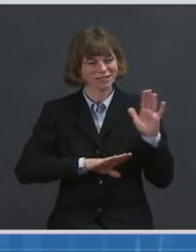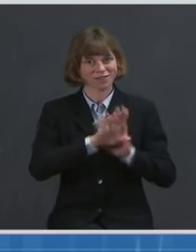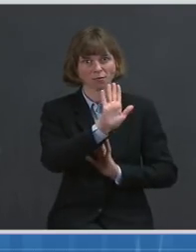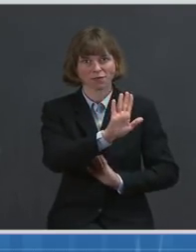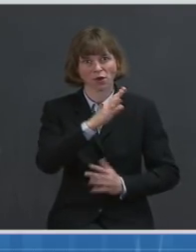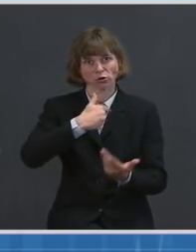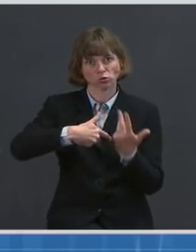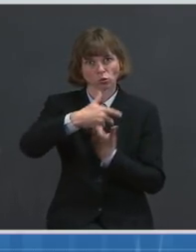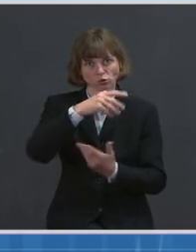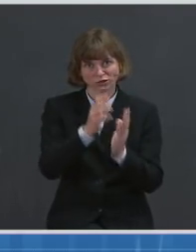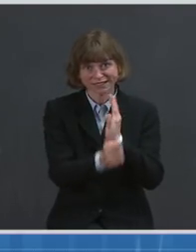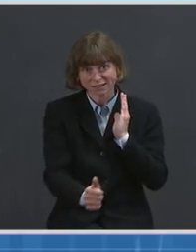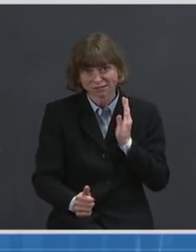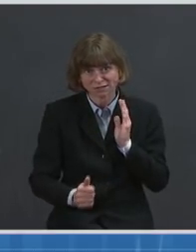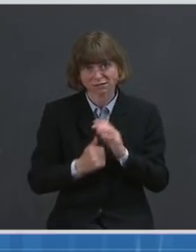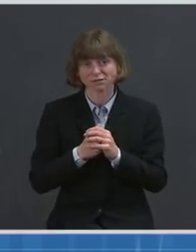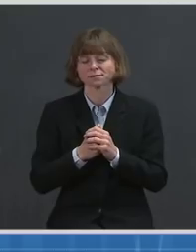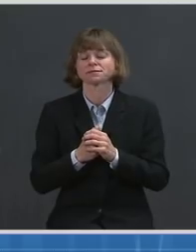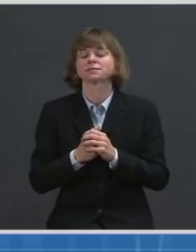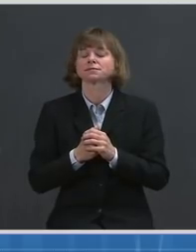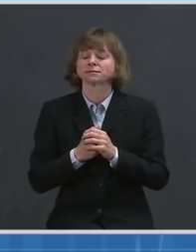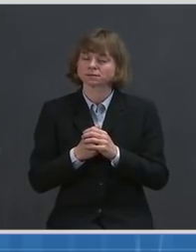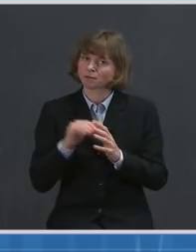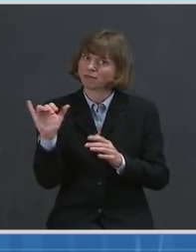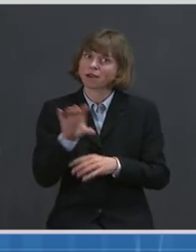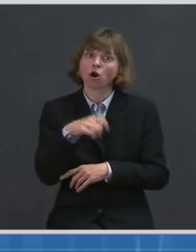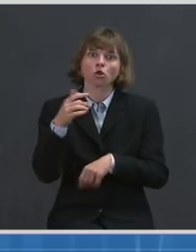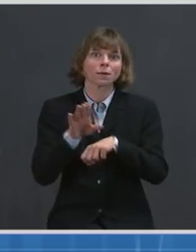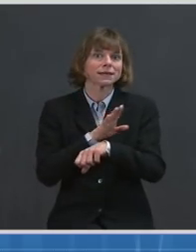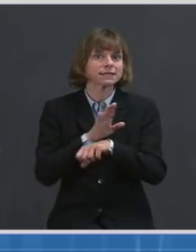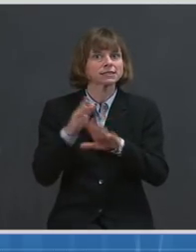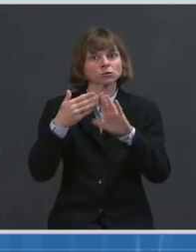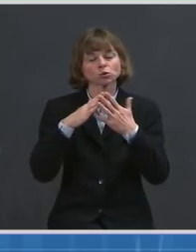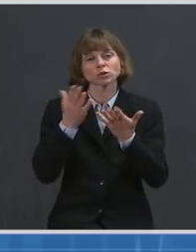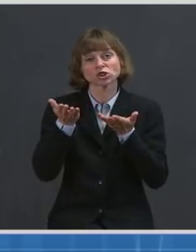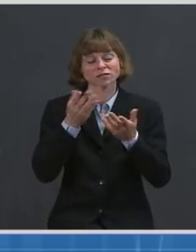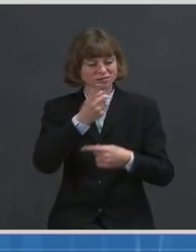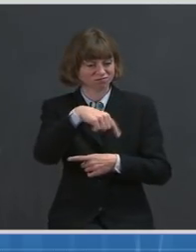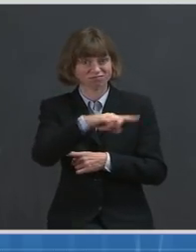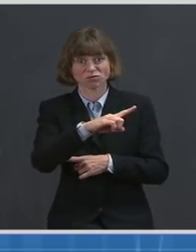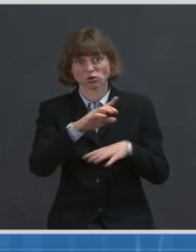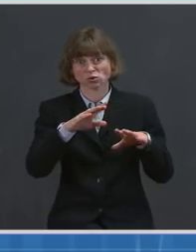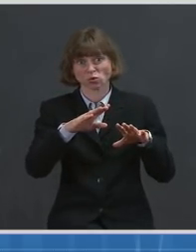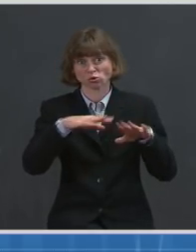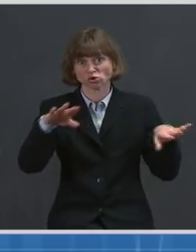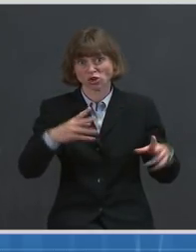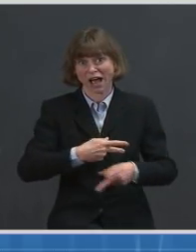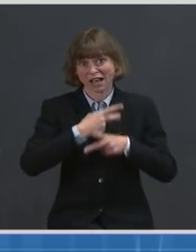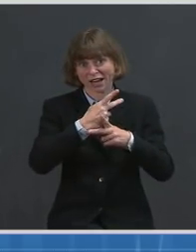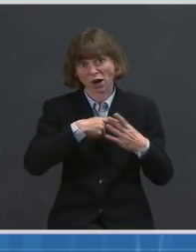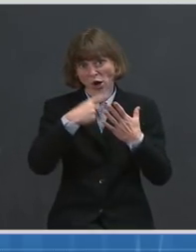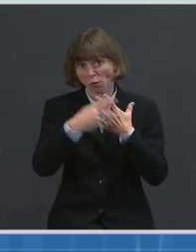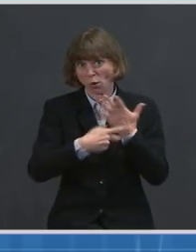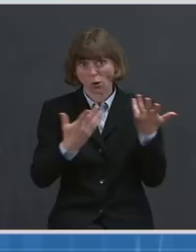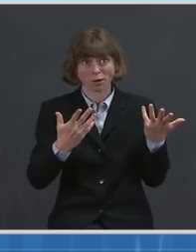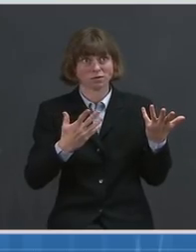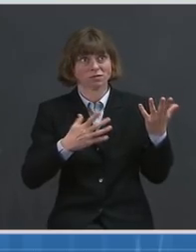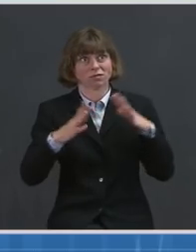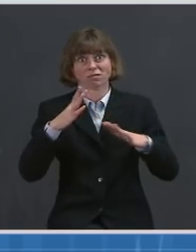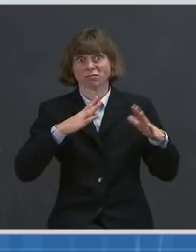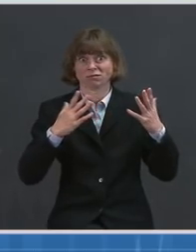Like other businesses and community services, many childcare programs have been challenged in their response to the pandemic.